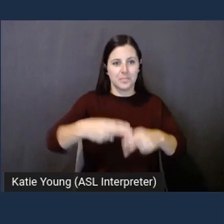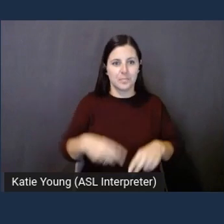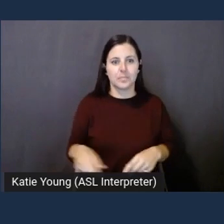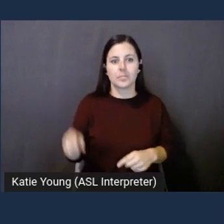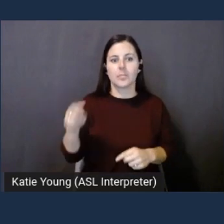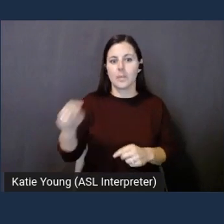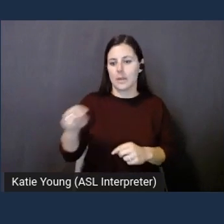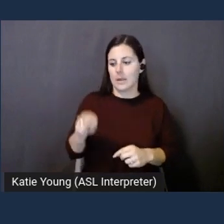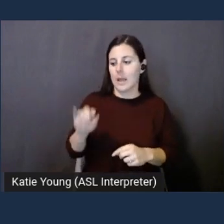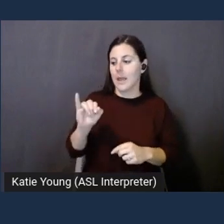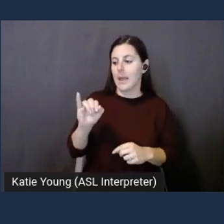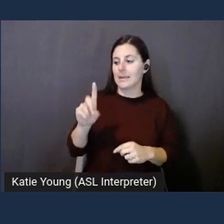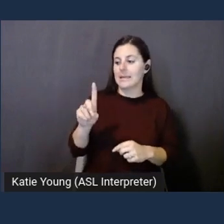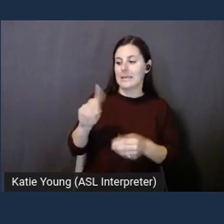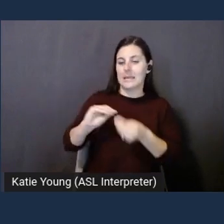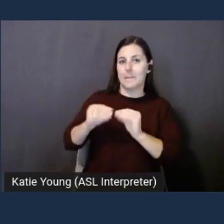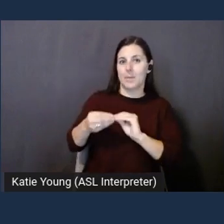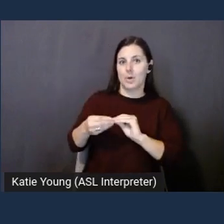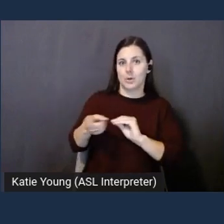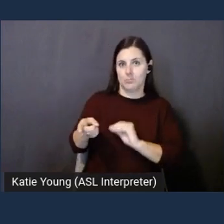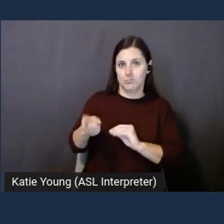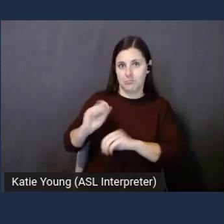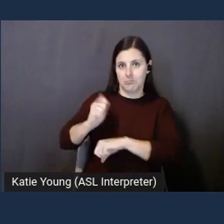caller ID number that's been configured.